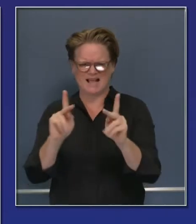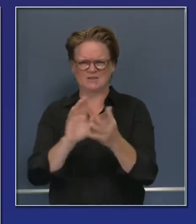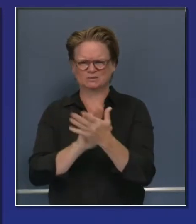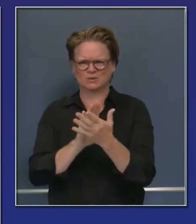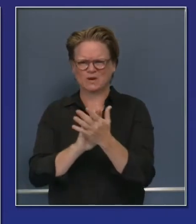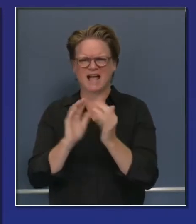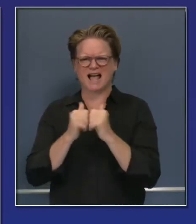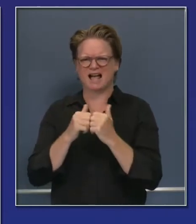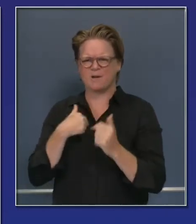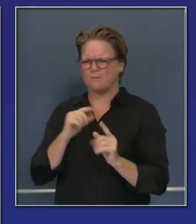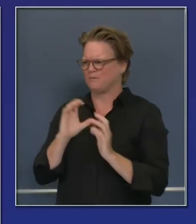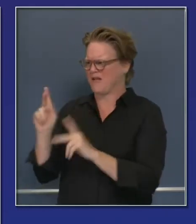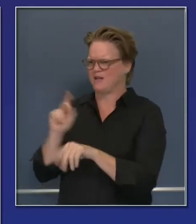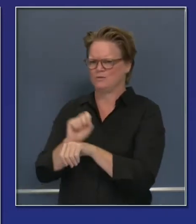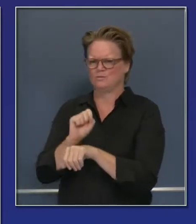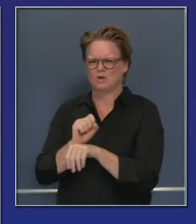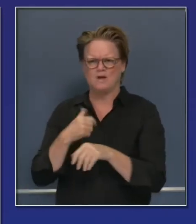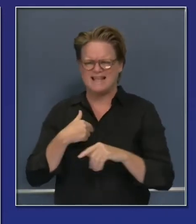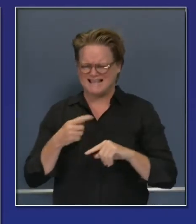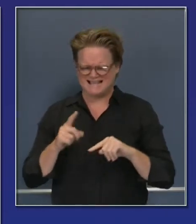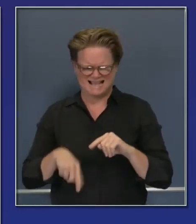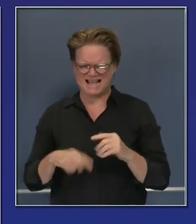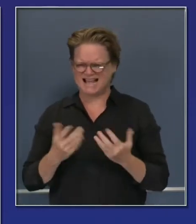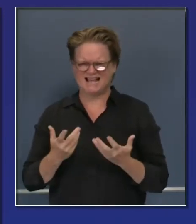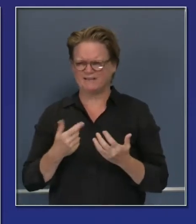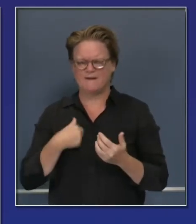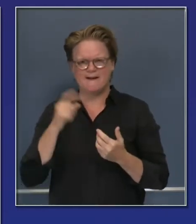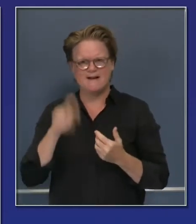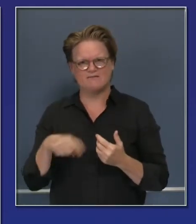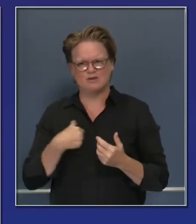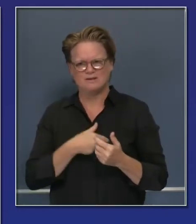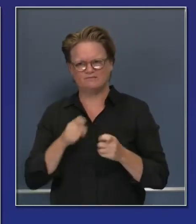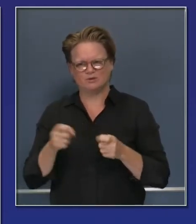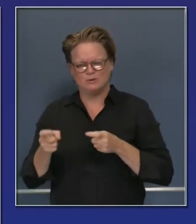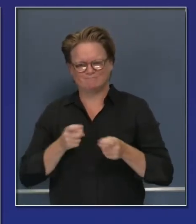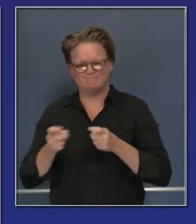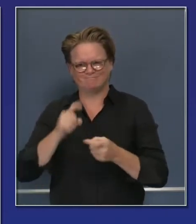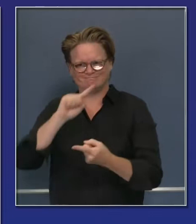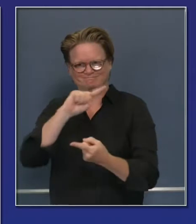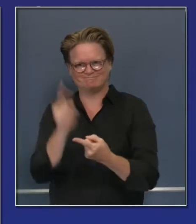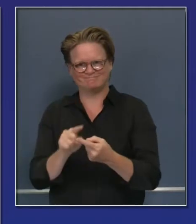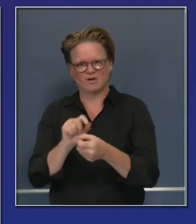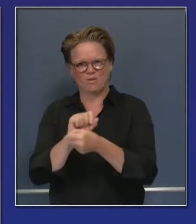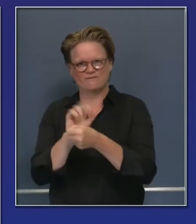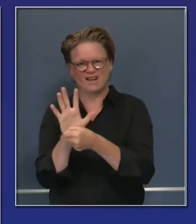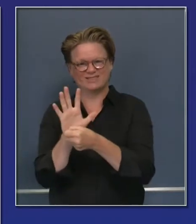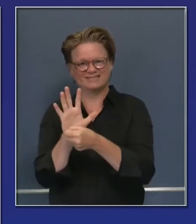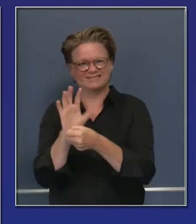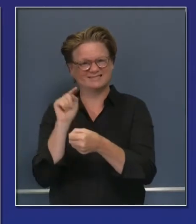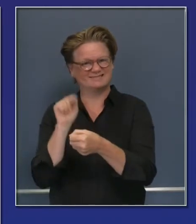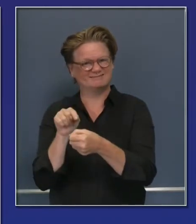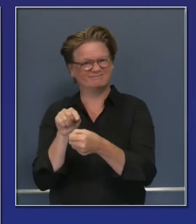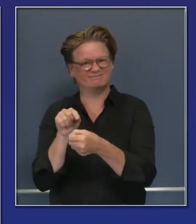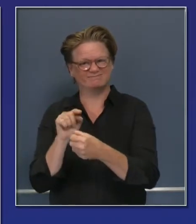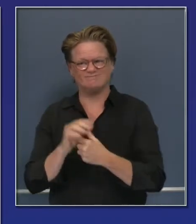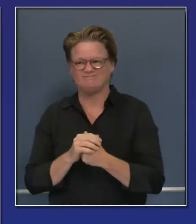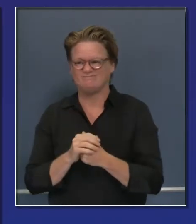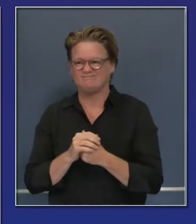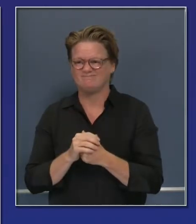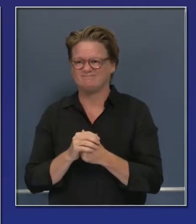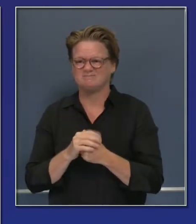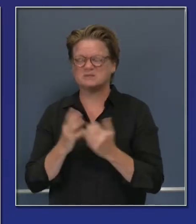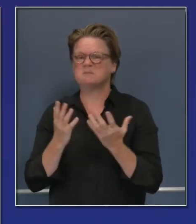we need to be able to contain this pandemic. And in order to do that, we have to have reliable testing. And so,